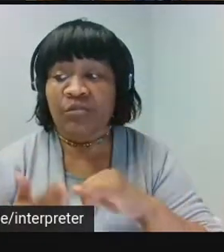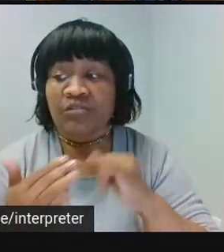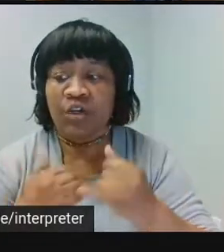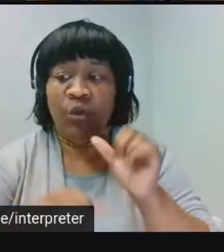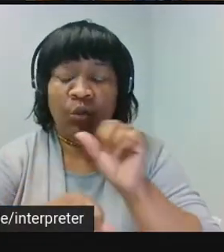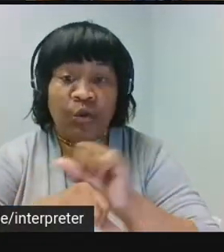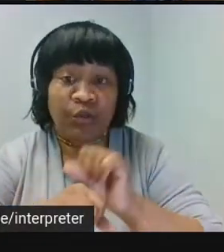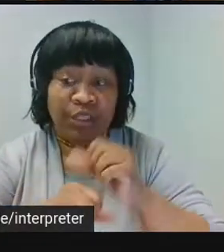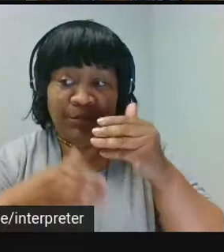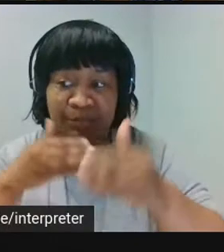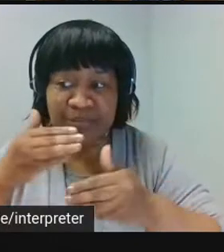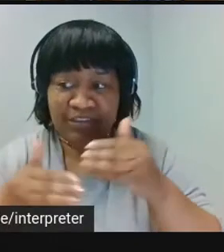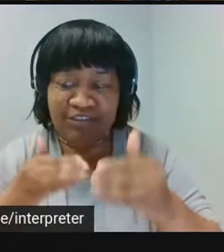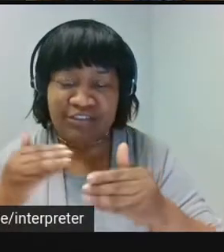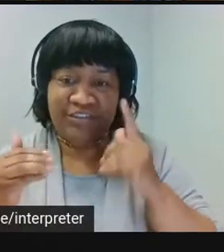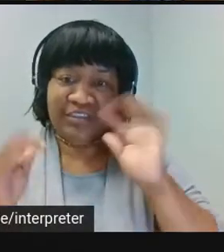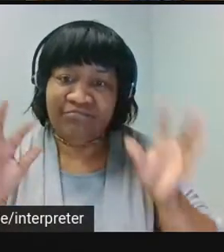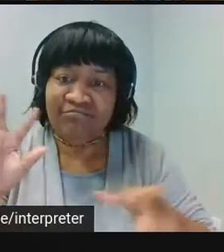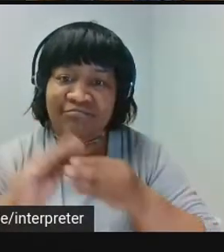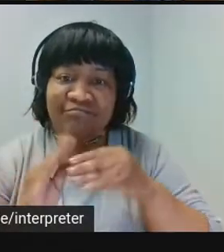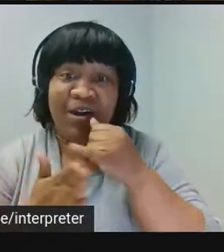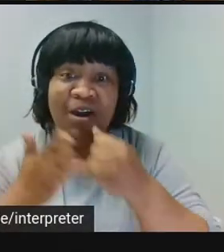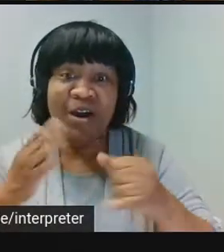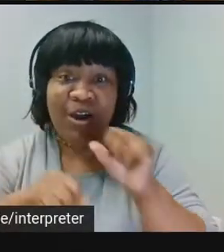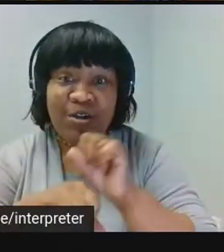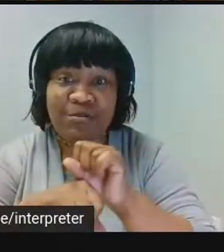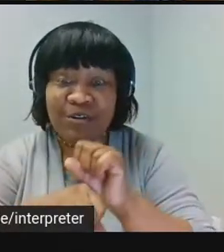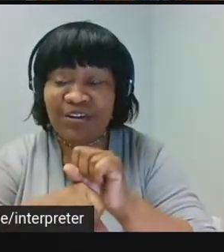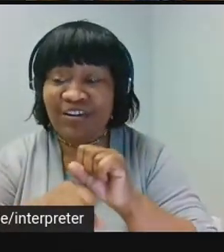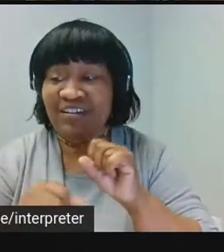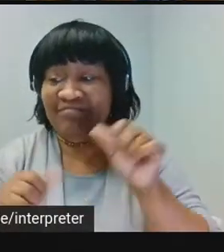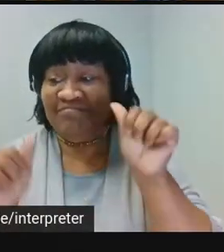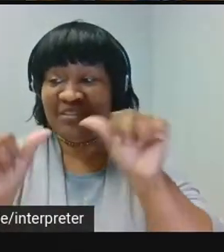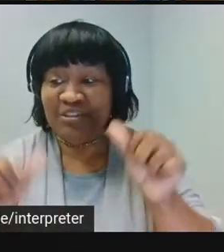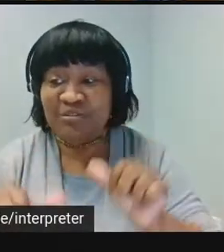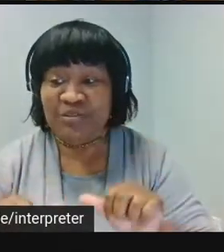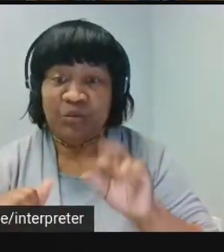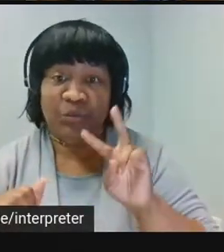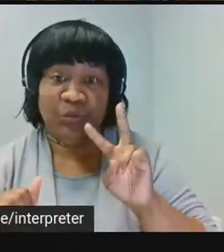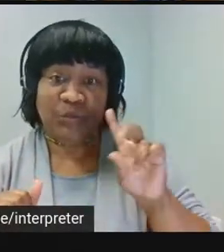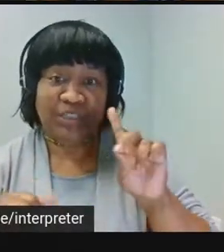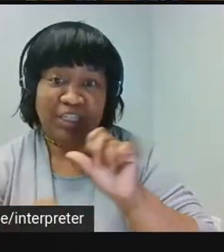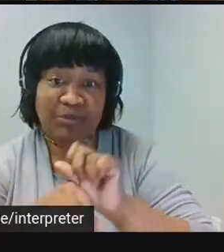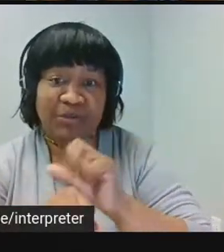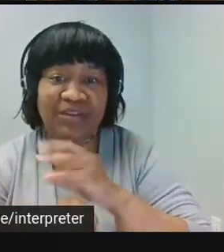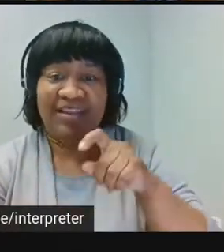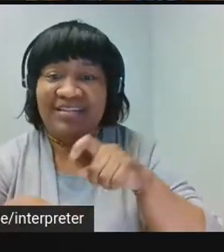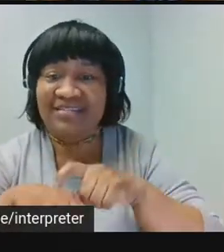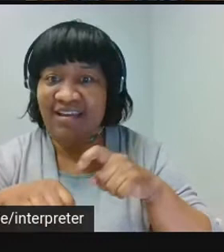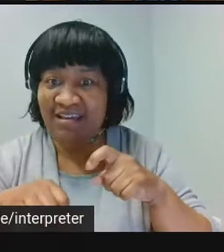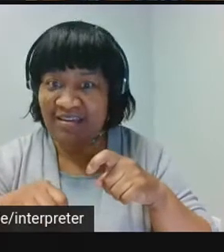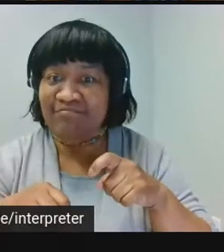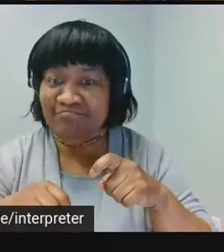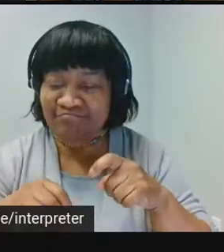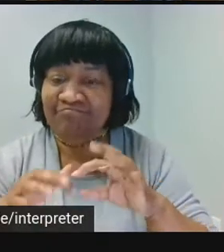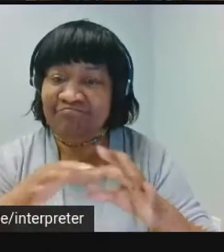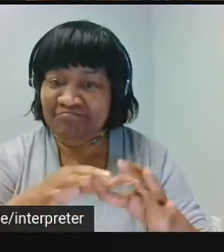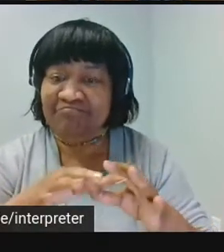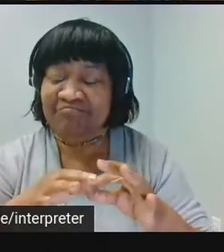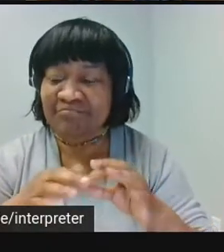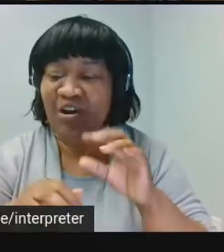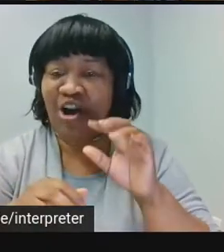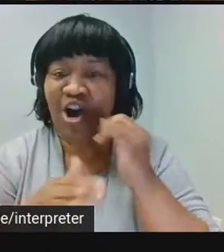Procedures is a constellation of artworks, sculptures, 2D works, and time-based artwork as well